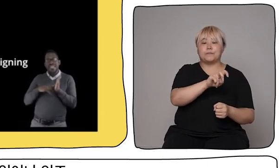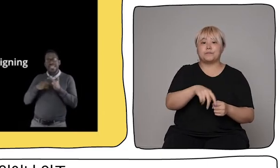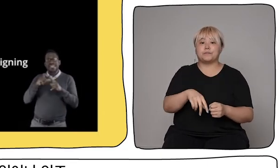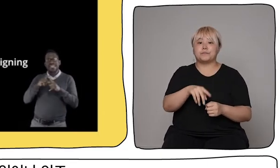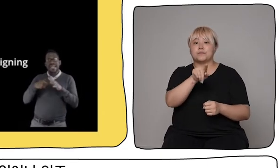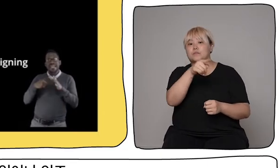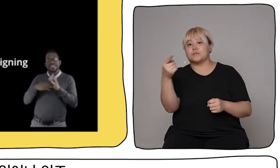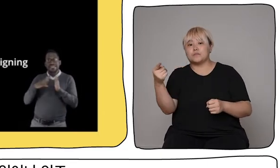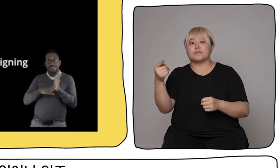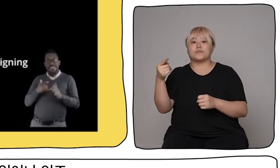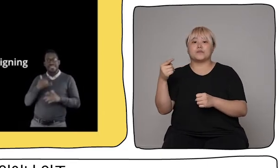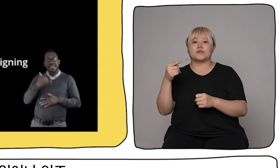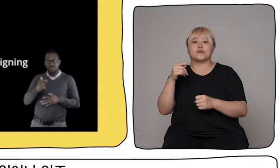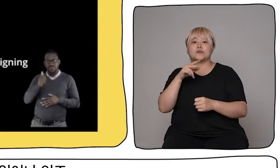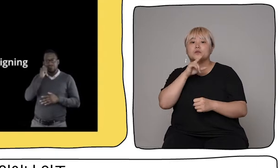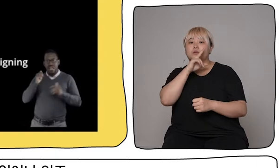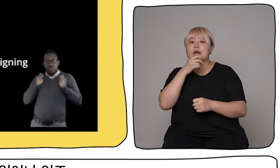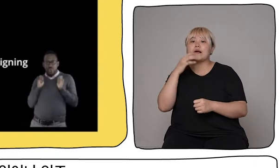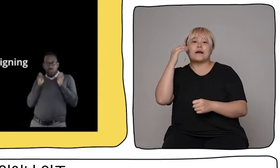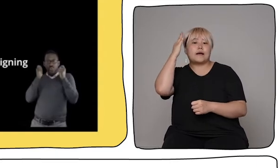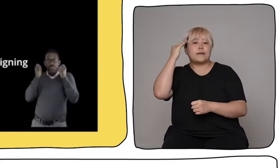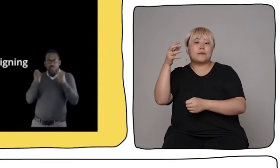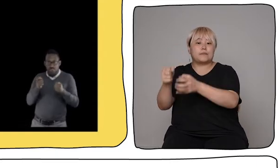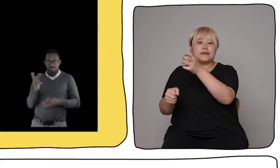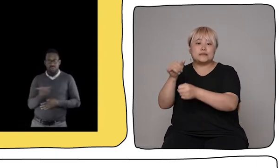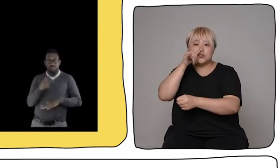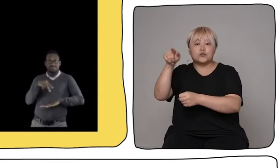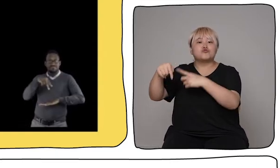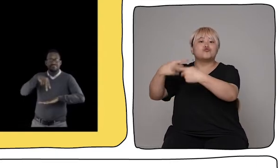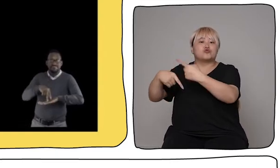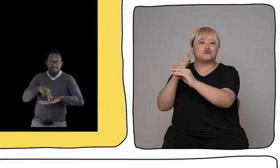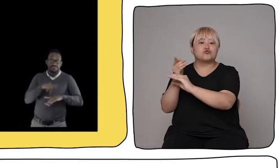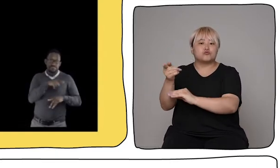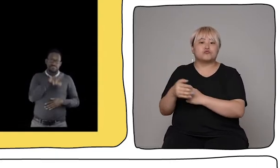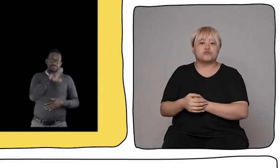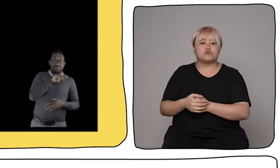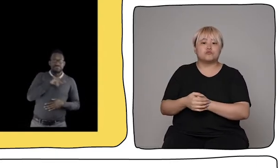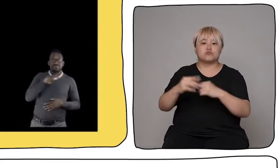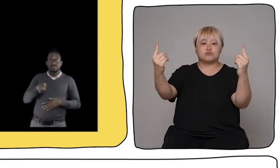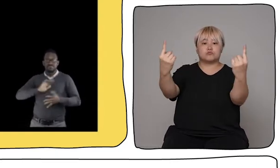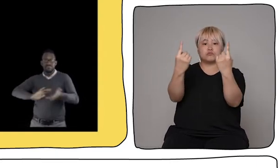standing up, Adam is speaking and Nadeem is signing. This is a traditional performance.